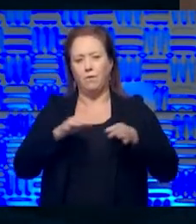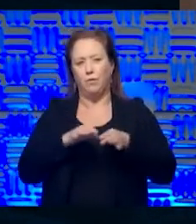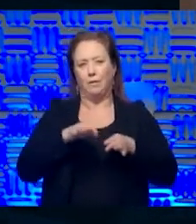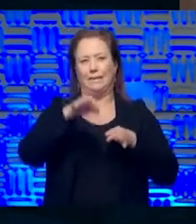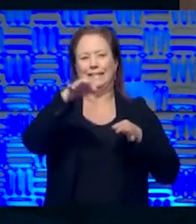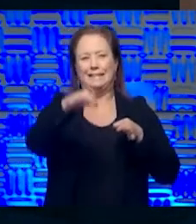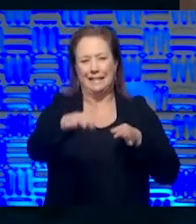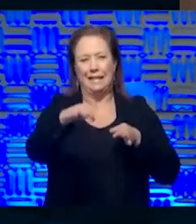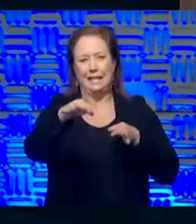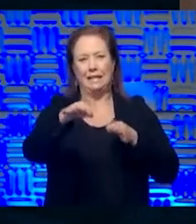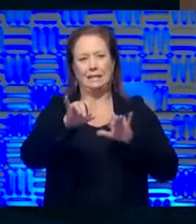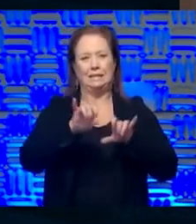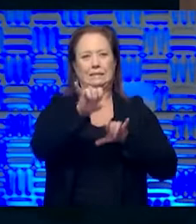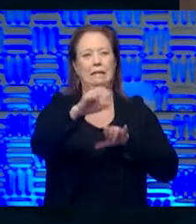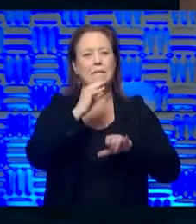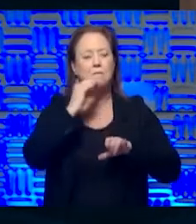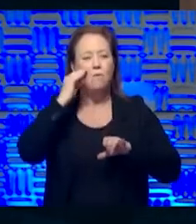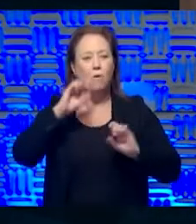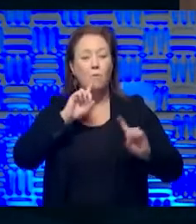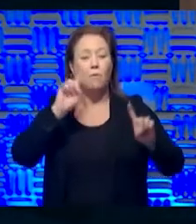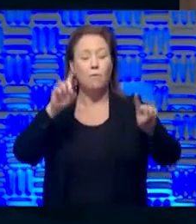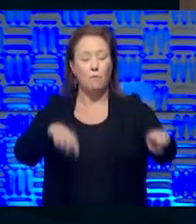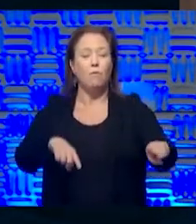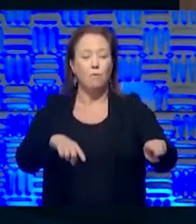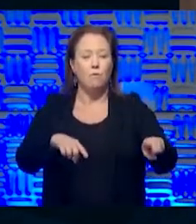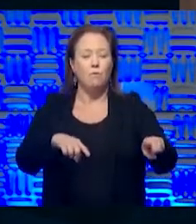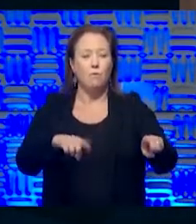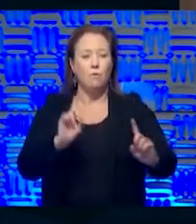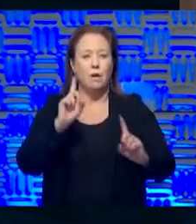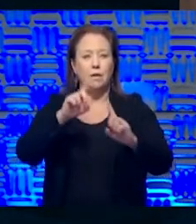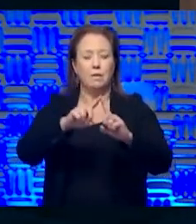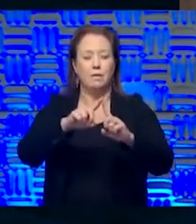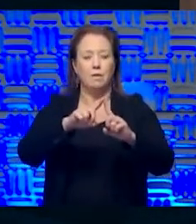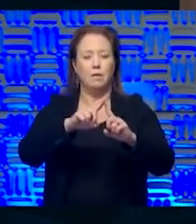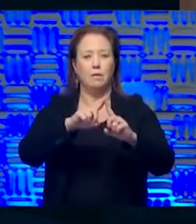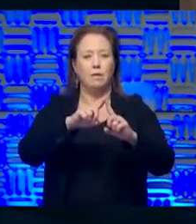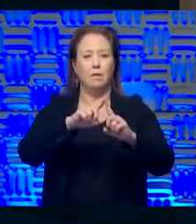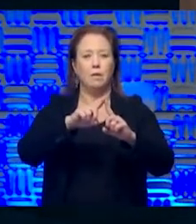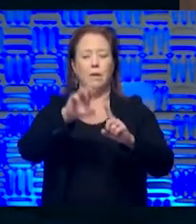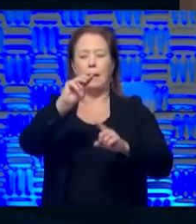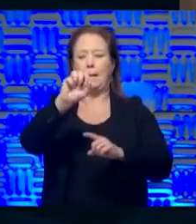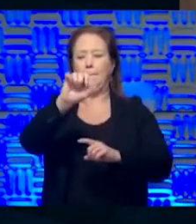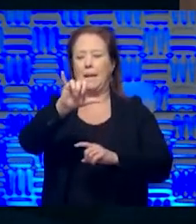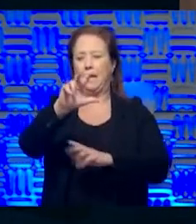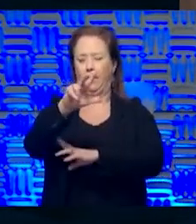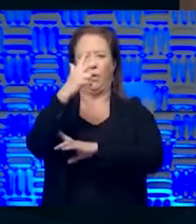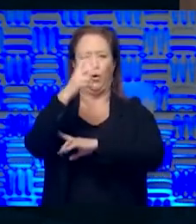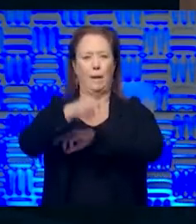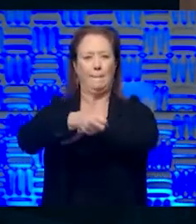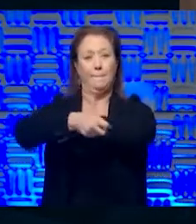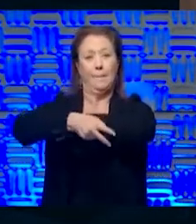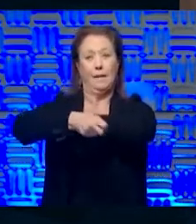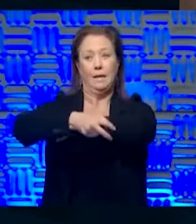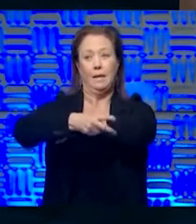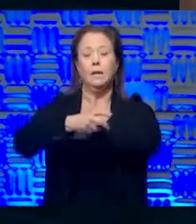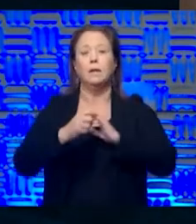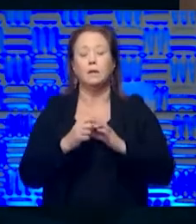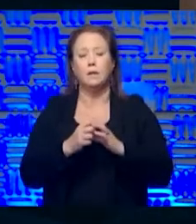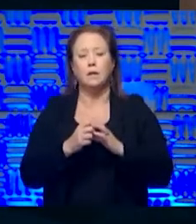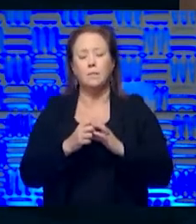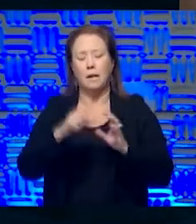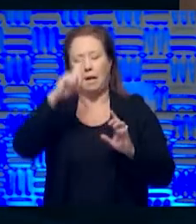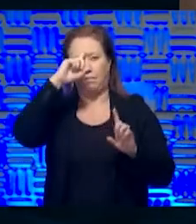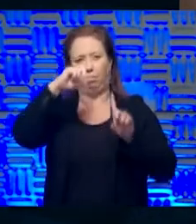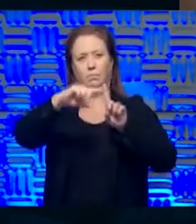the, um, stay home, um, uh, order until the third of midnight on the May, May 3rd. Uh, but I, I'm